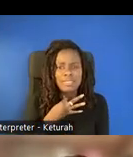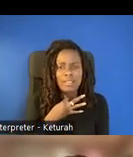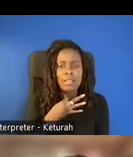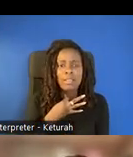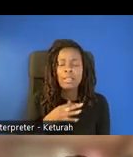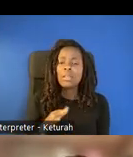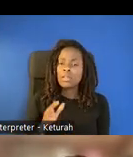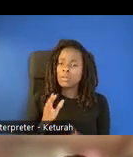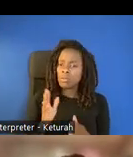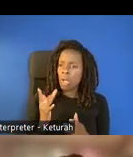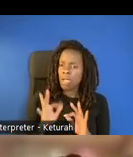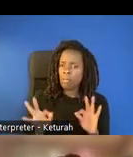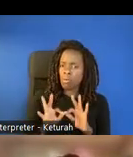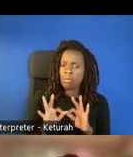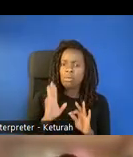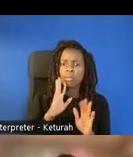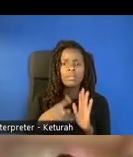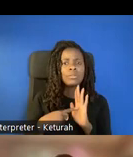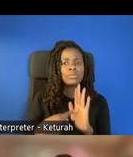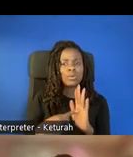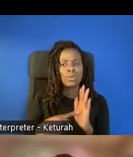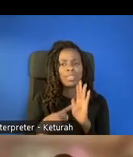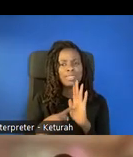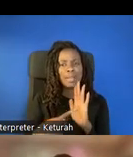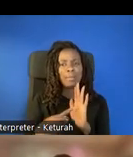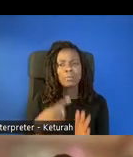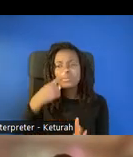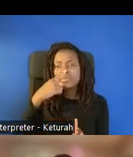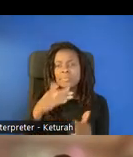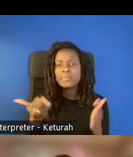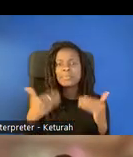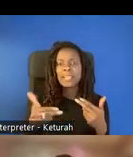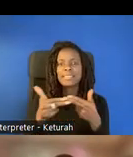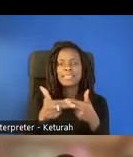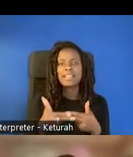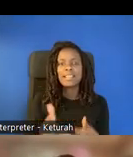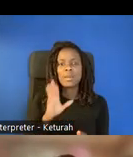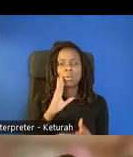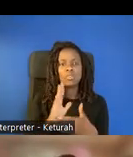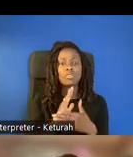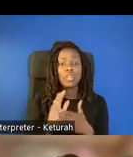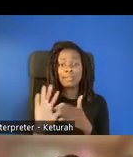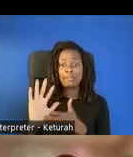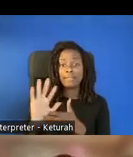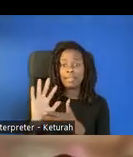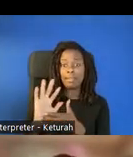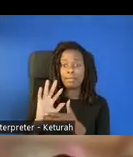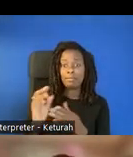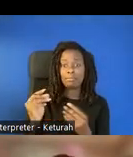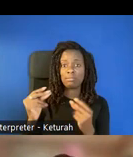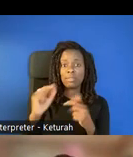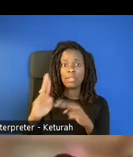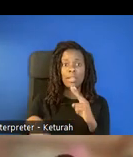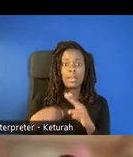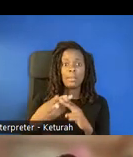we're going to show an example. And so if you want to go to the next one, we're going to share a quick video about Tony.